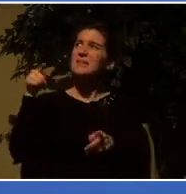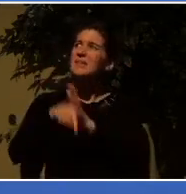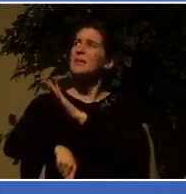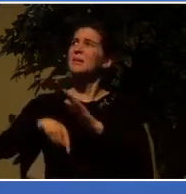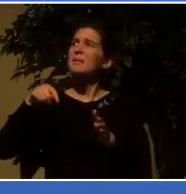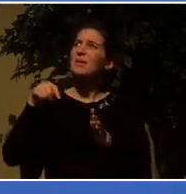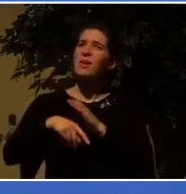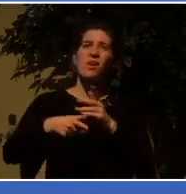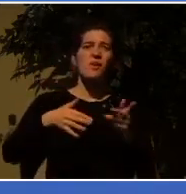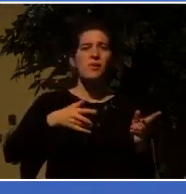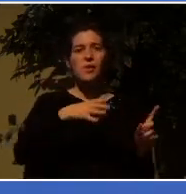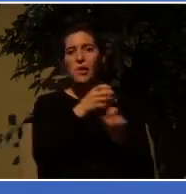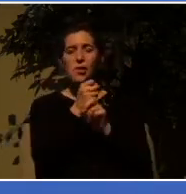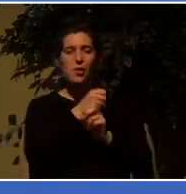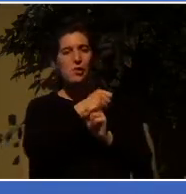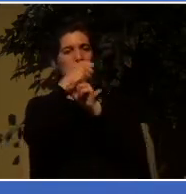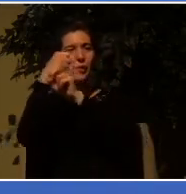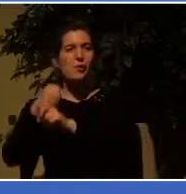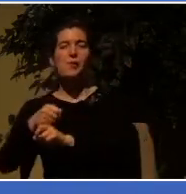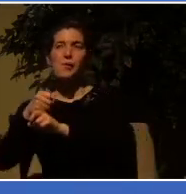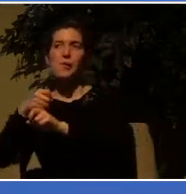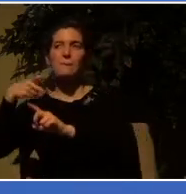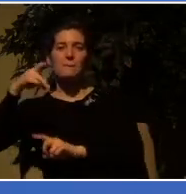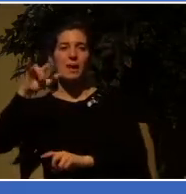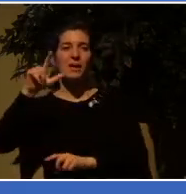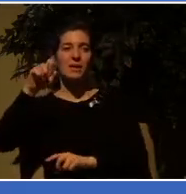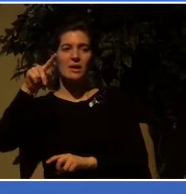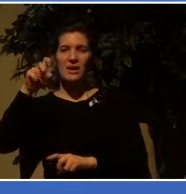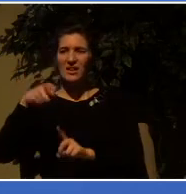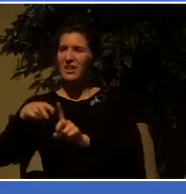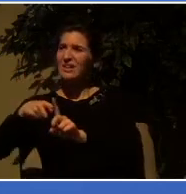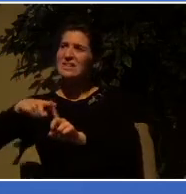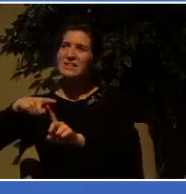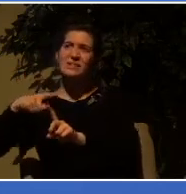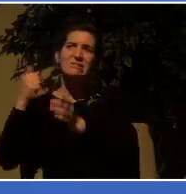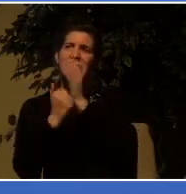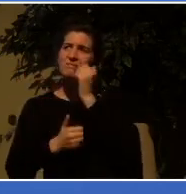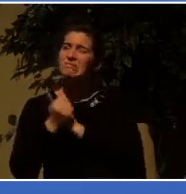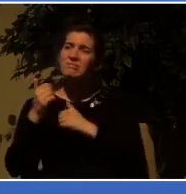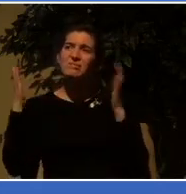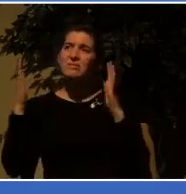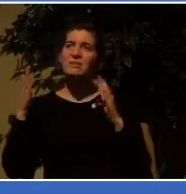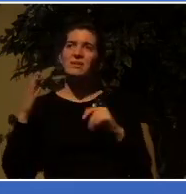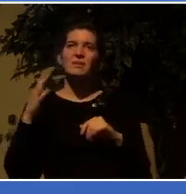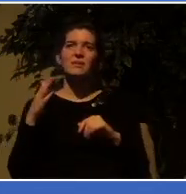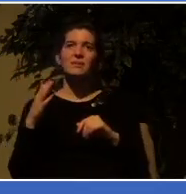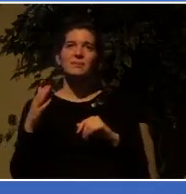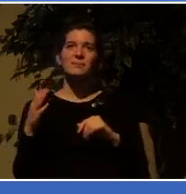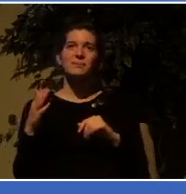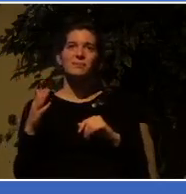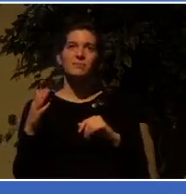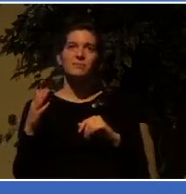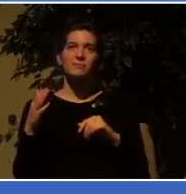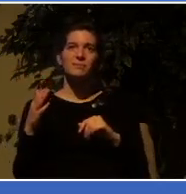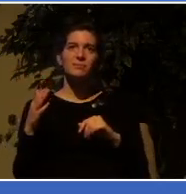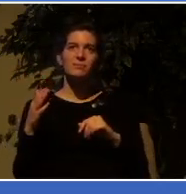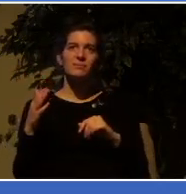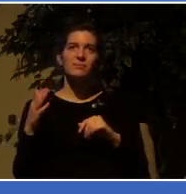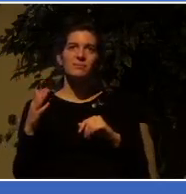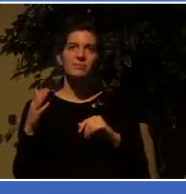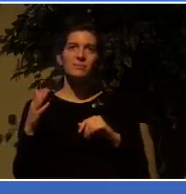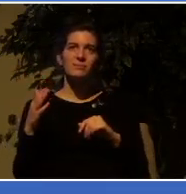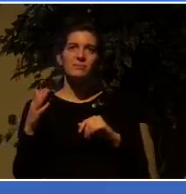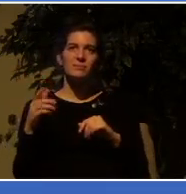Pilate and have him sentenced to death. And Jesus said, if this happens when the tree is green, wait, what happens